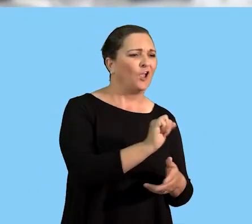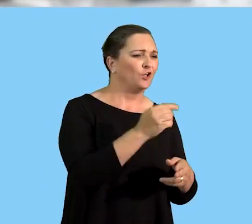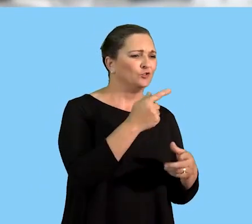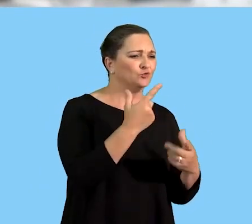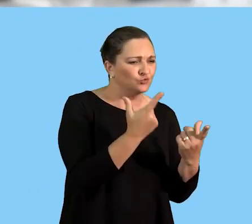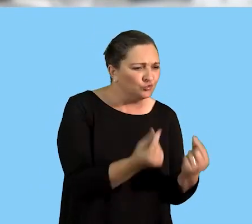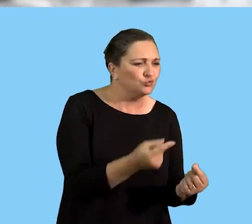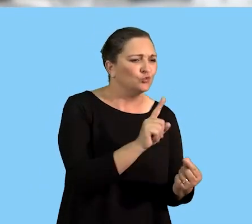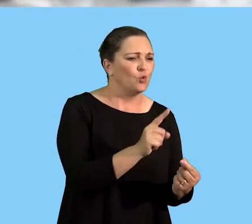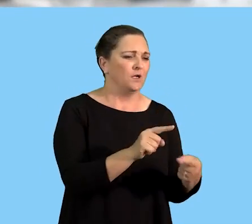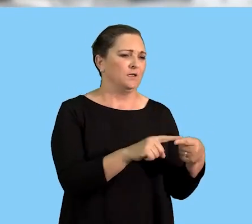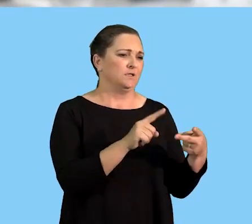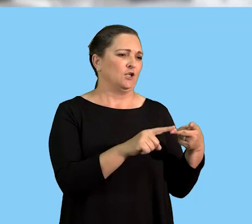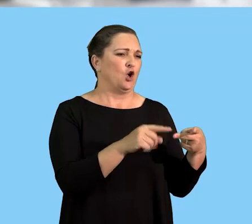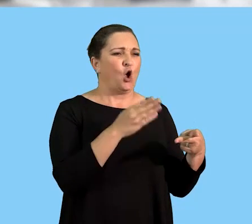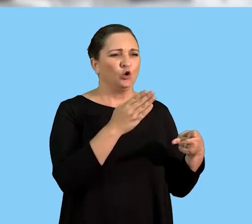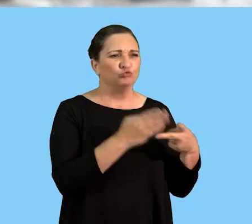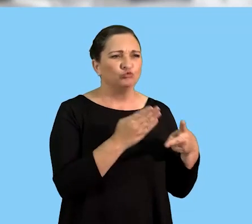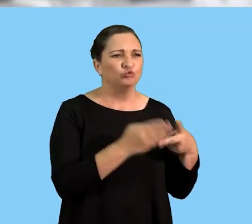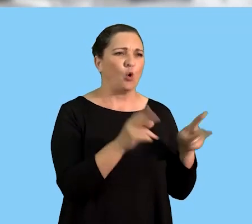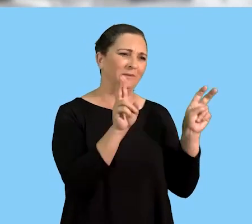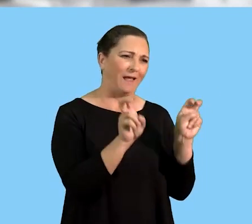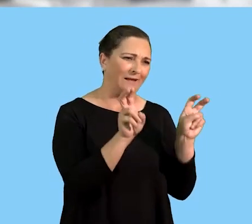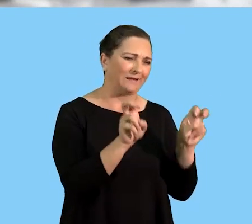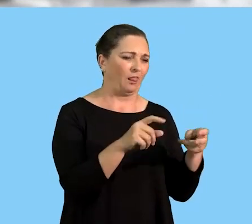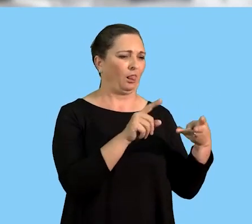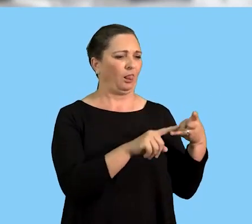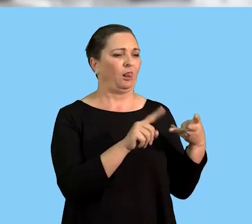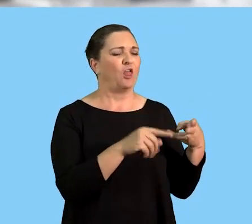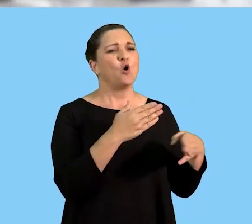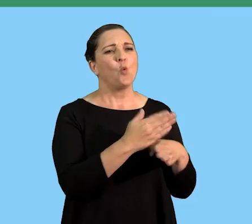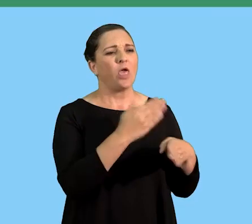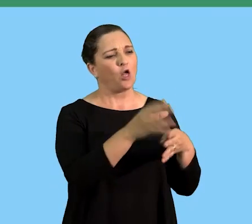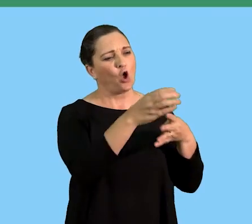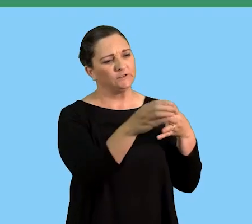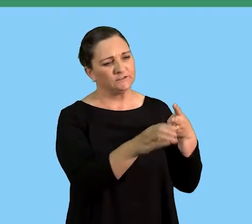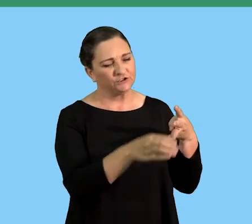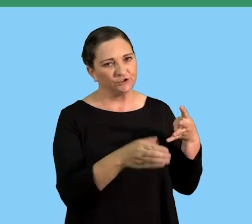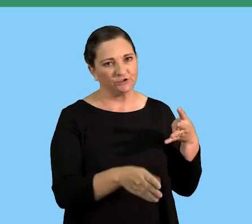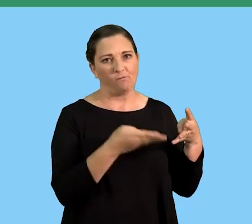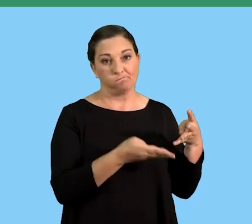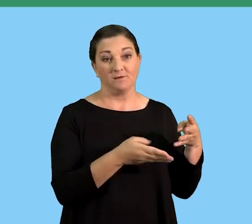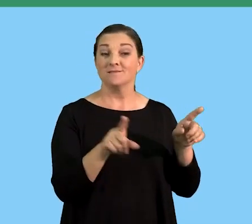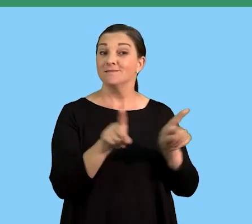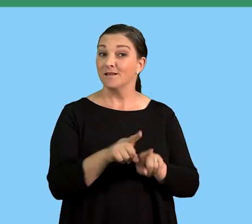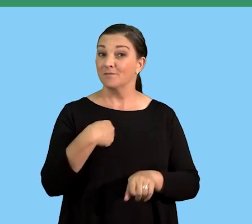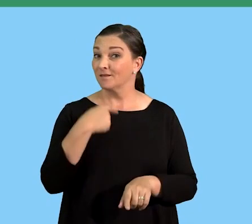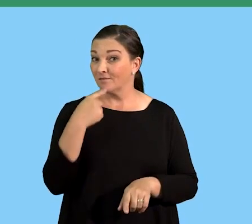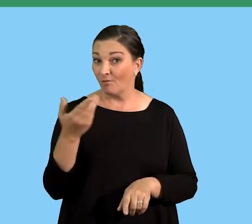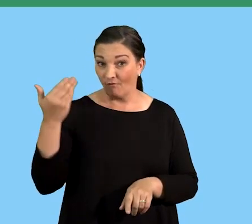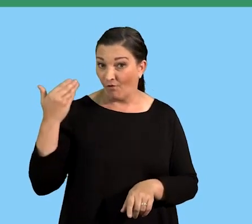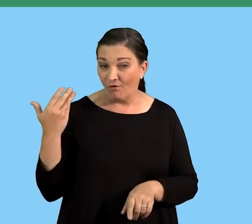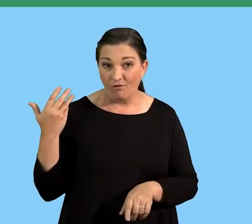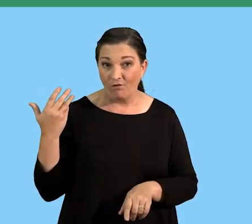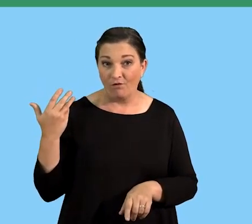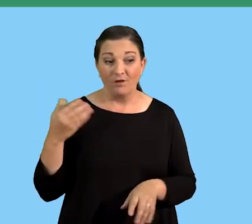certain position, such as the job title, the working conditions, which will be stipulated. So then, as